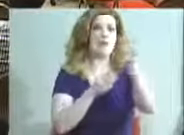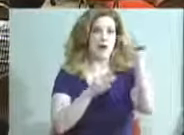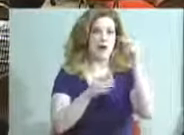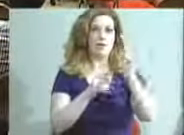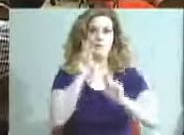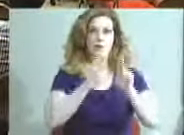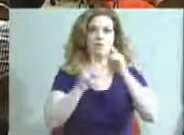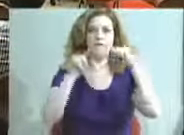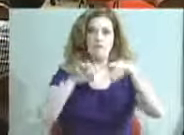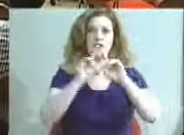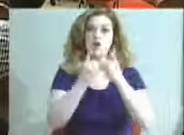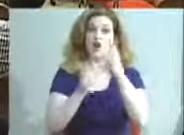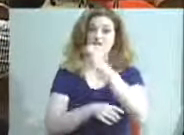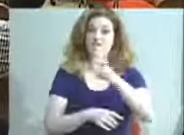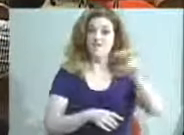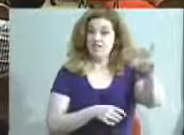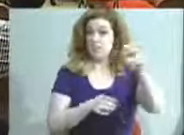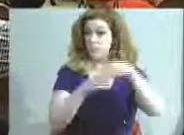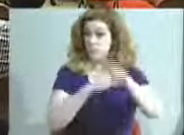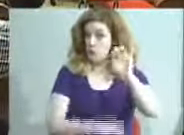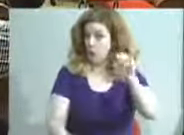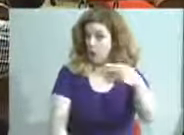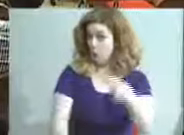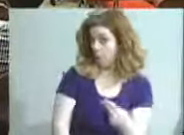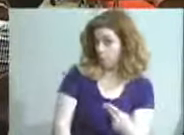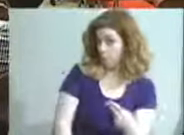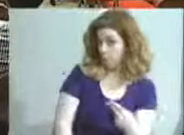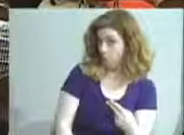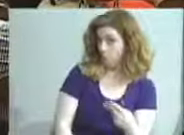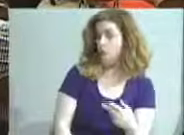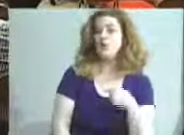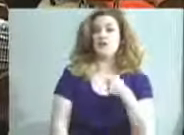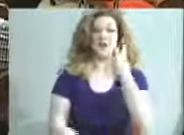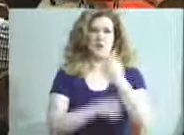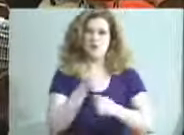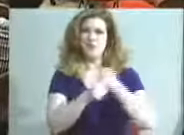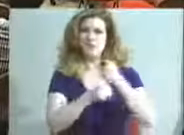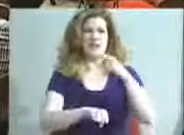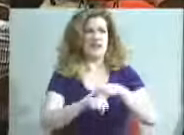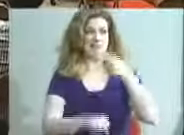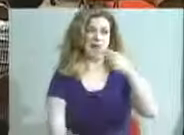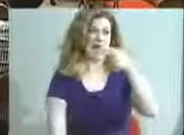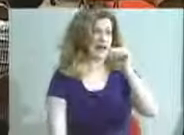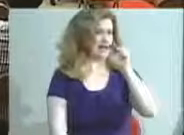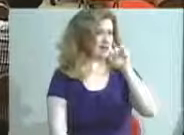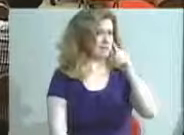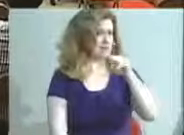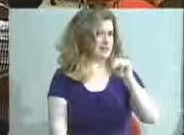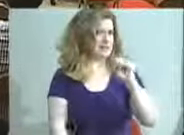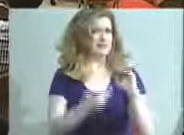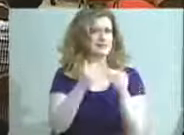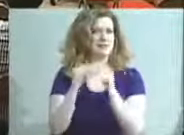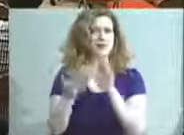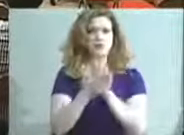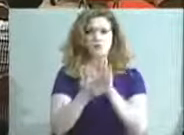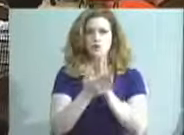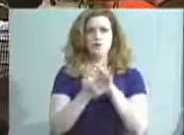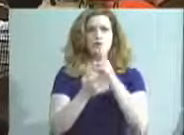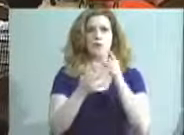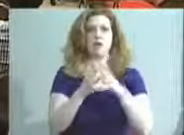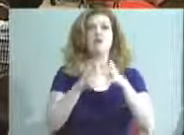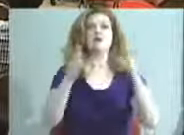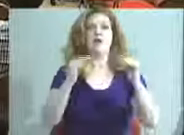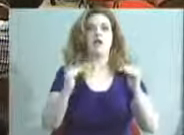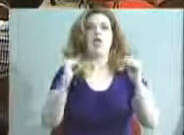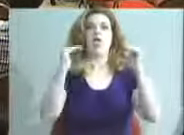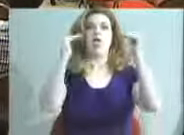City Schools District in Ohio. So in a two-year period, Hamilton City Schools has made substantial gains